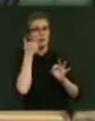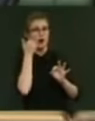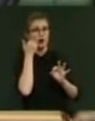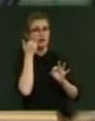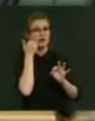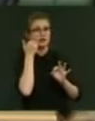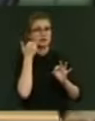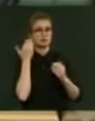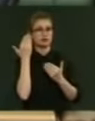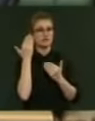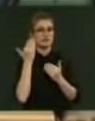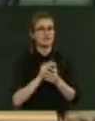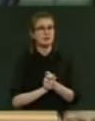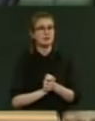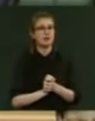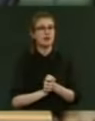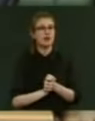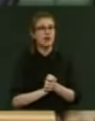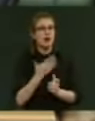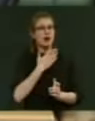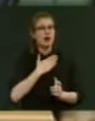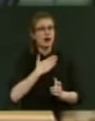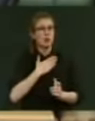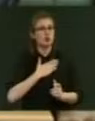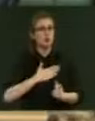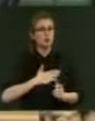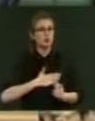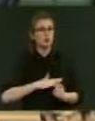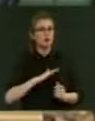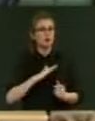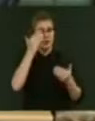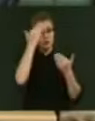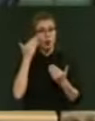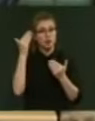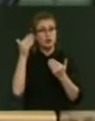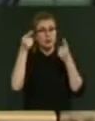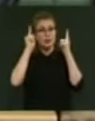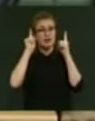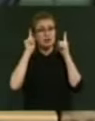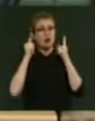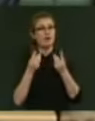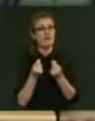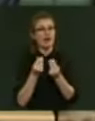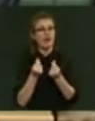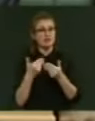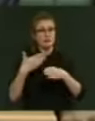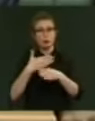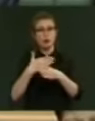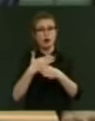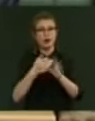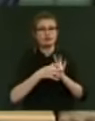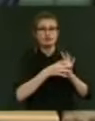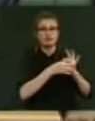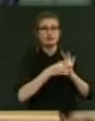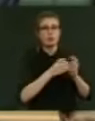congratulating the Minister of Finance for working extremely well with the Māori Party leadership. And